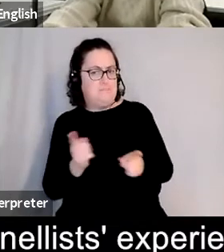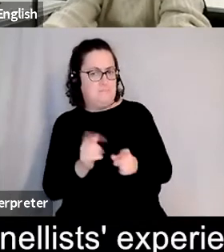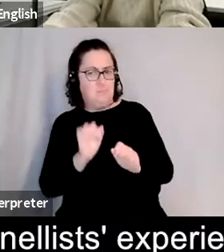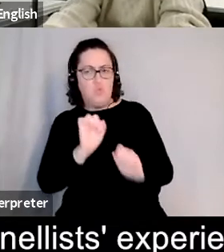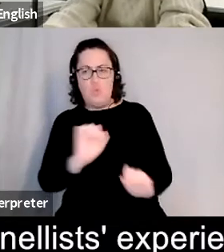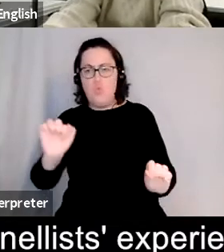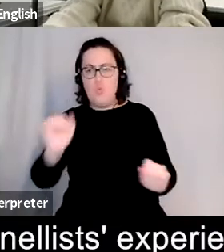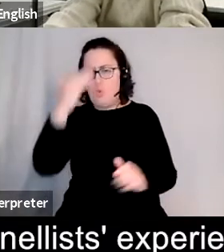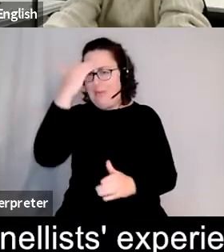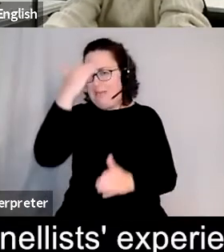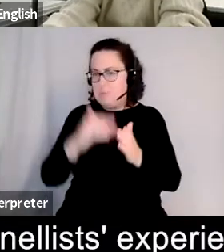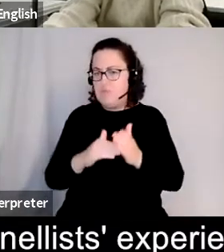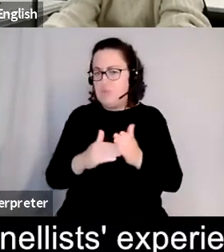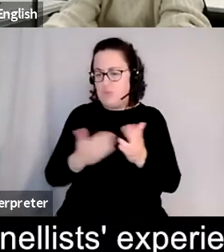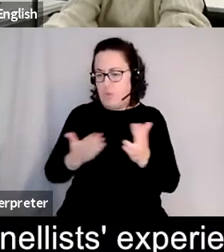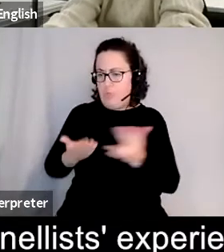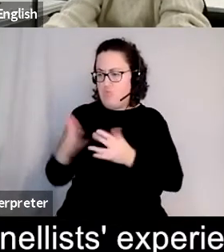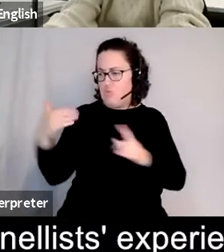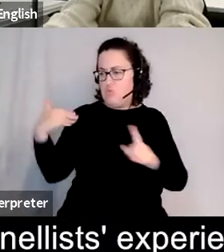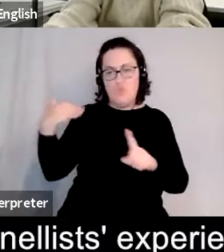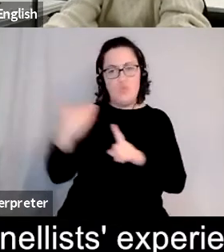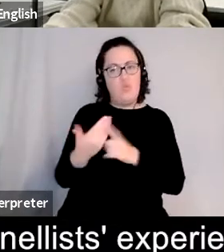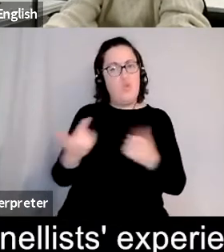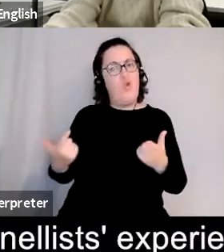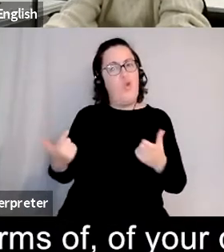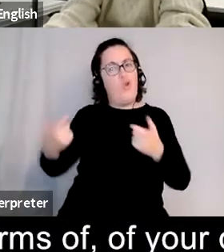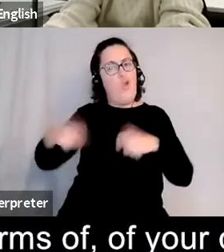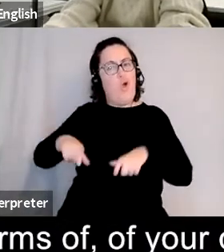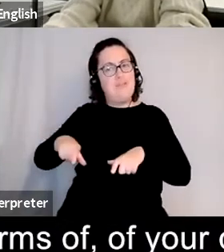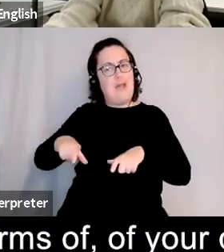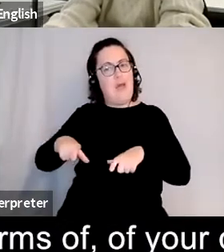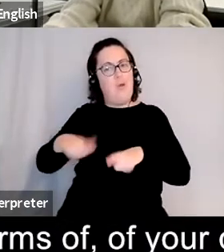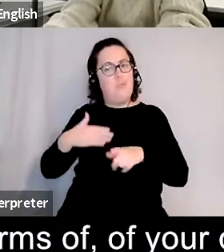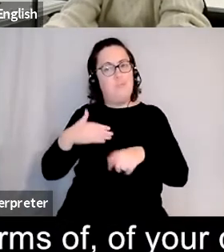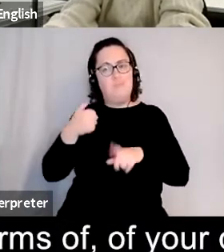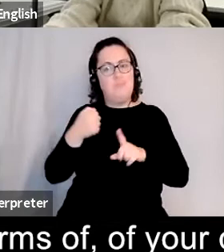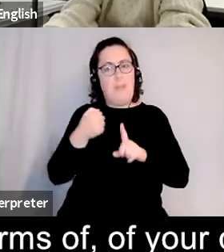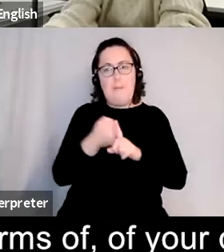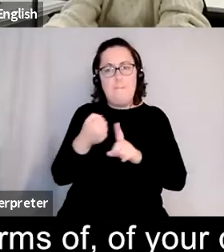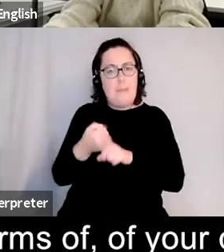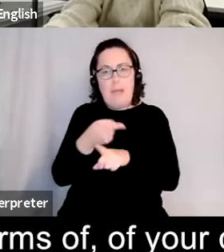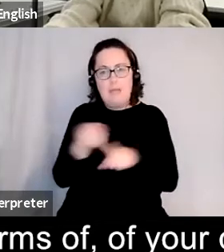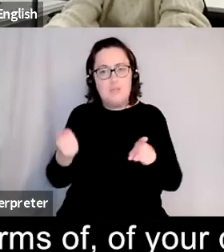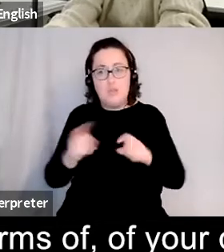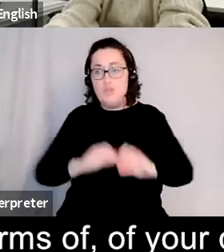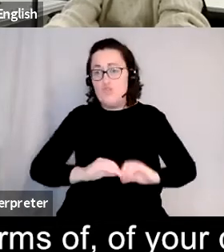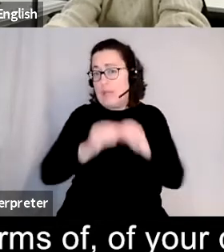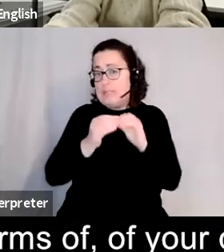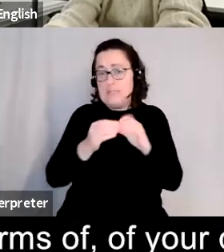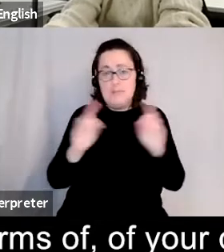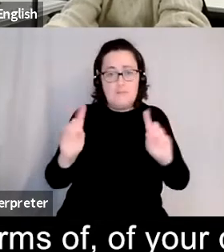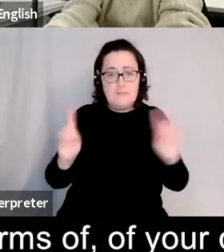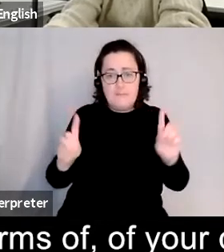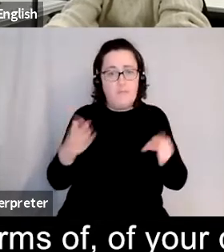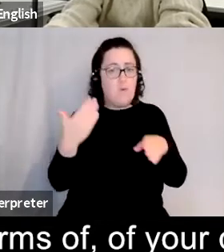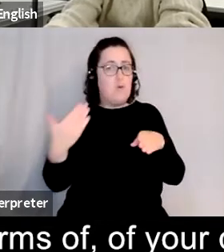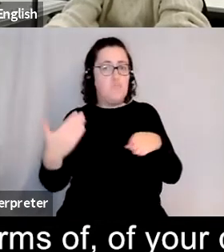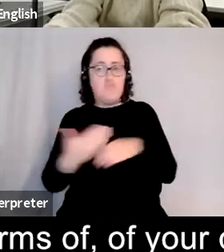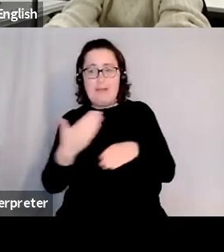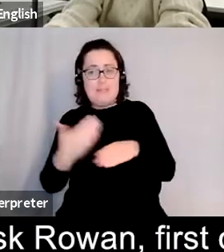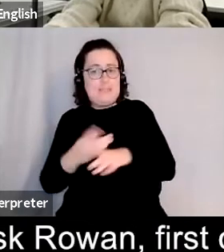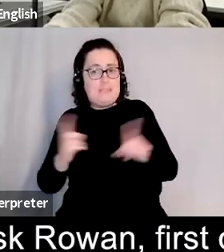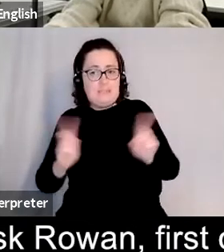experience of the lockdown and potentially its impact on you in terms of of your creative work and your practice um